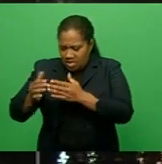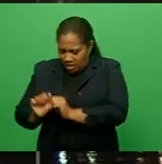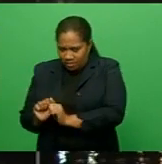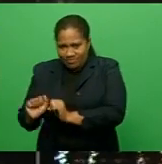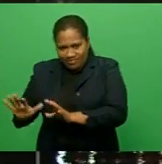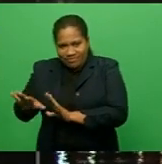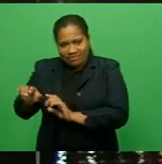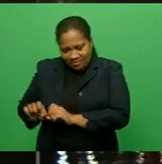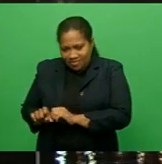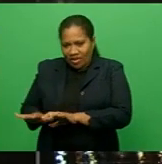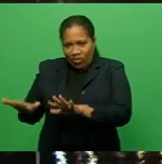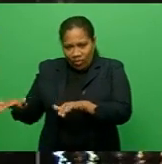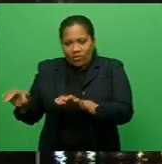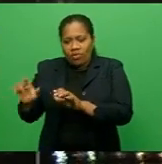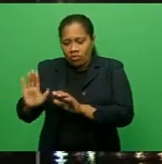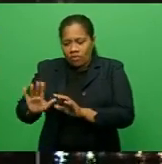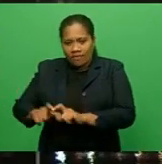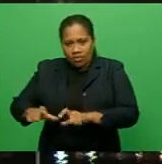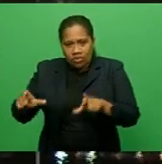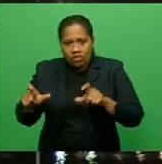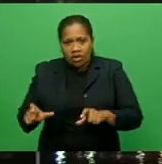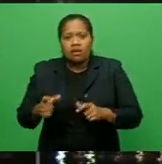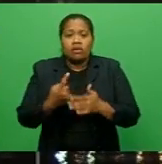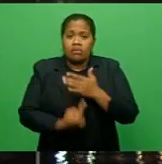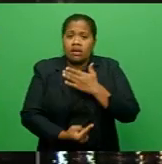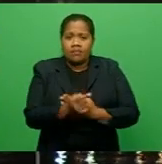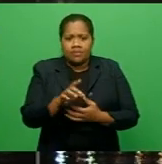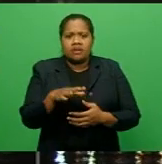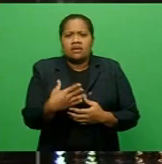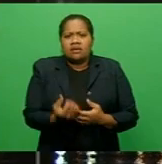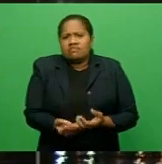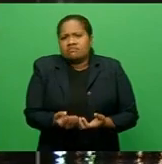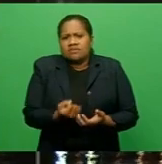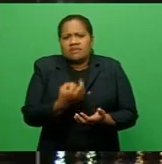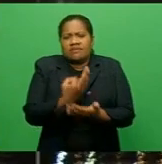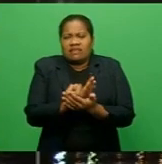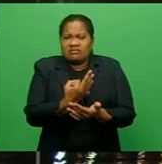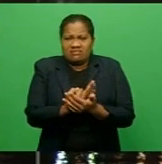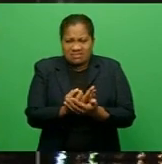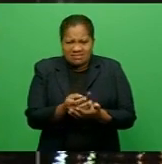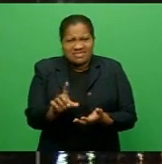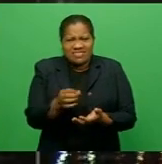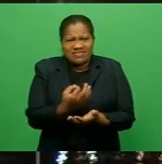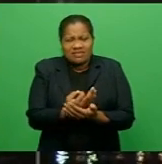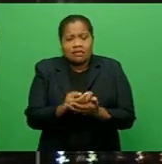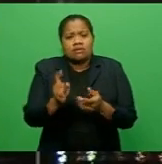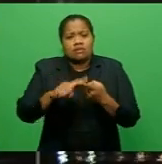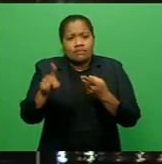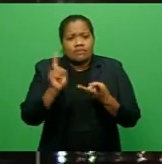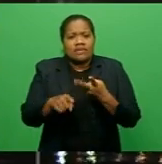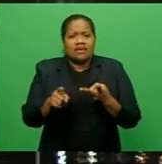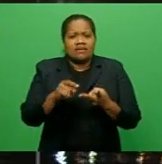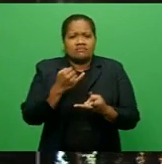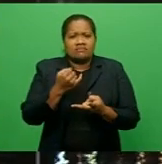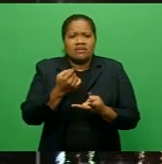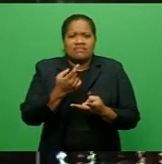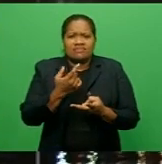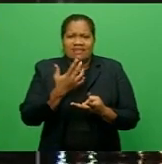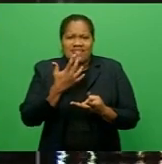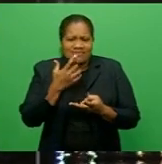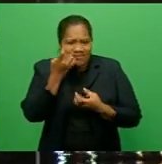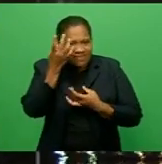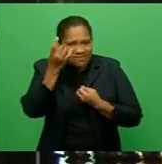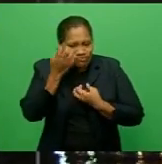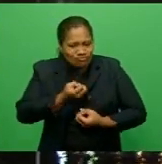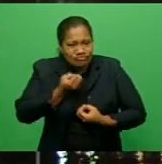information to a public servant and one count of obtaining financial advantage. Andi Litiangyo Nibaravi, Simeone Rasova, Salote